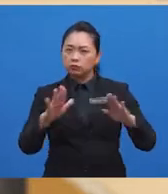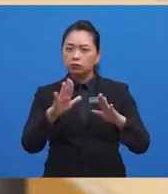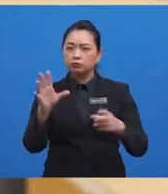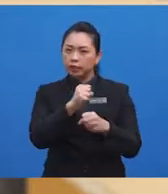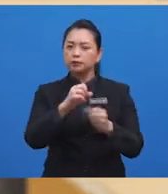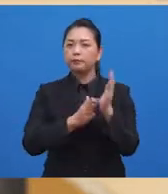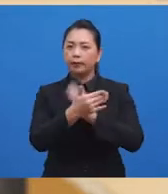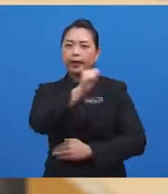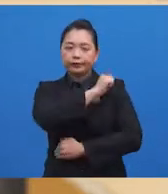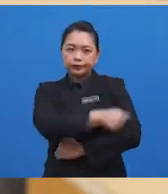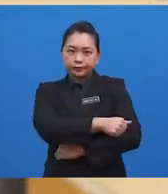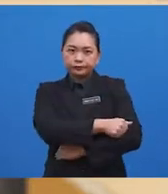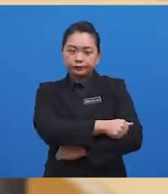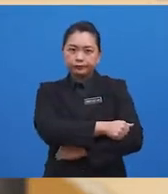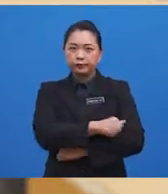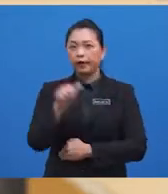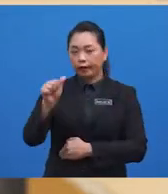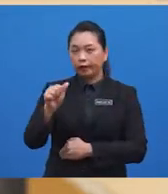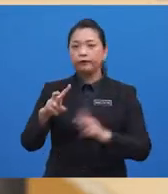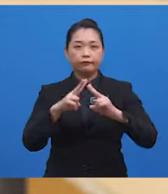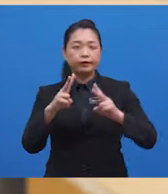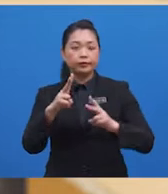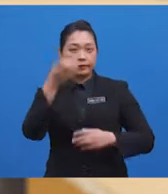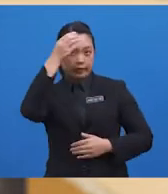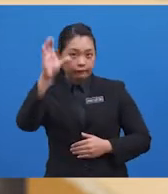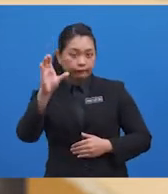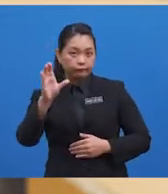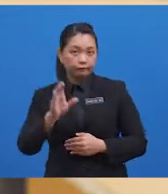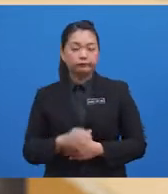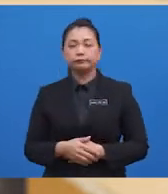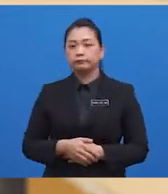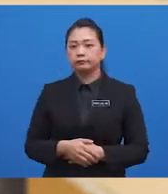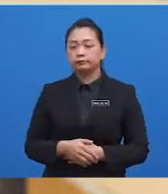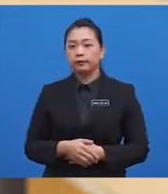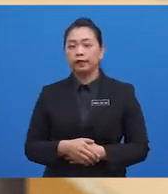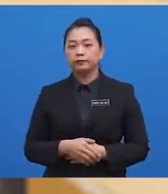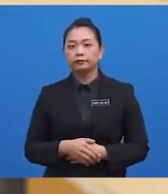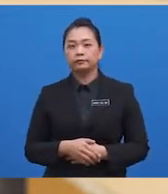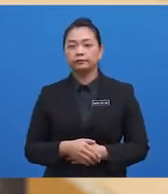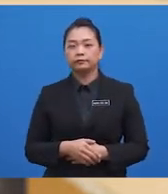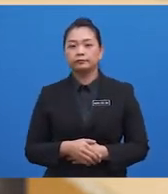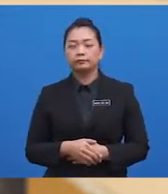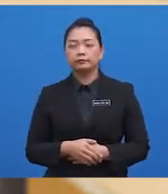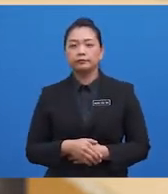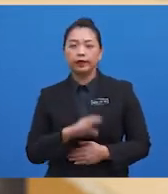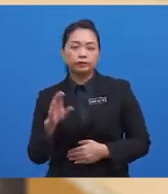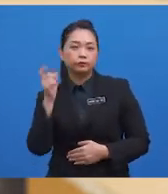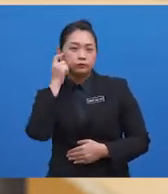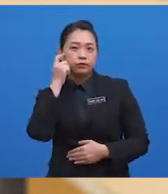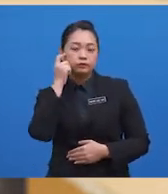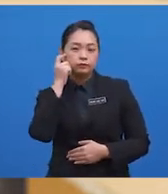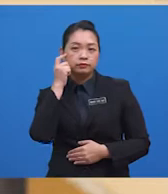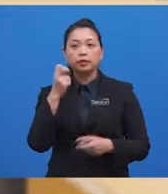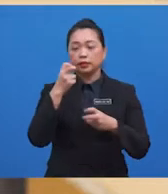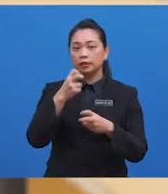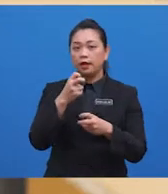authorities? Is it A, he is very careful about his drug-taking and he did not consider these pills as hardcore